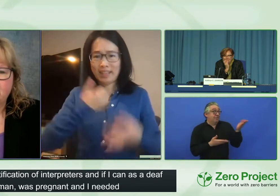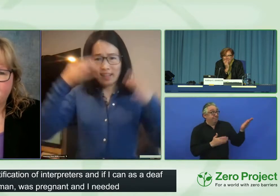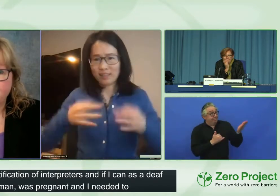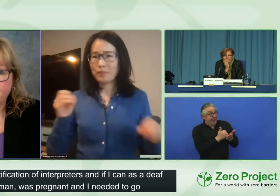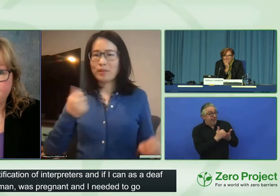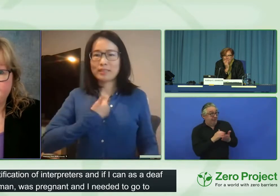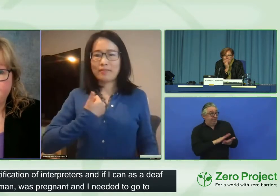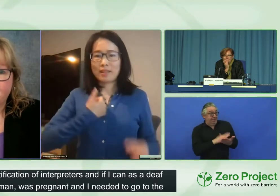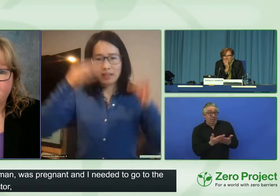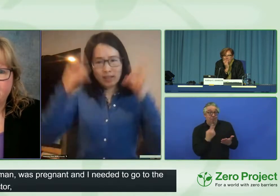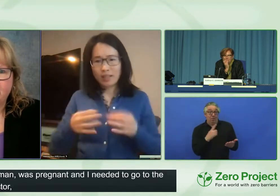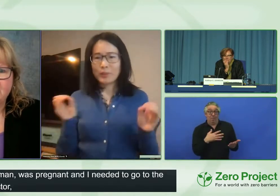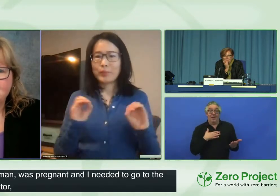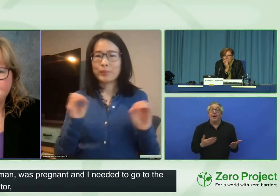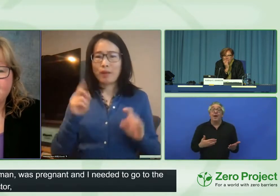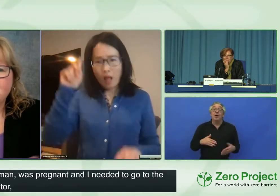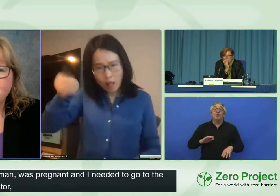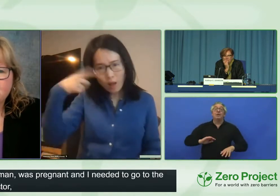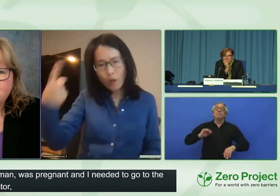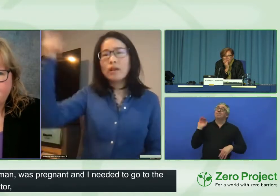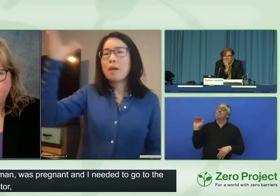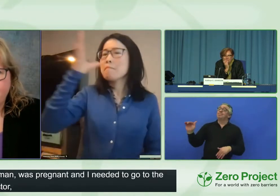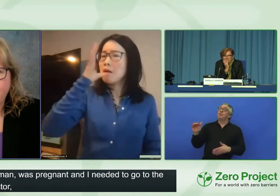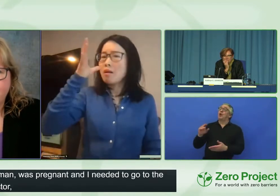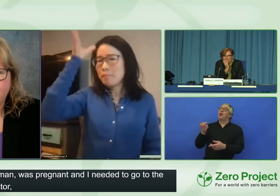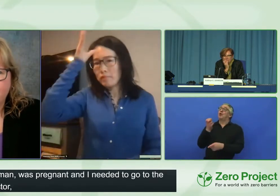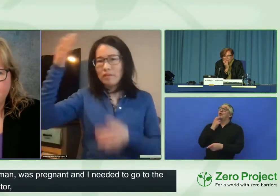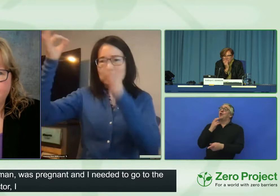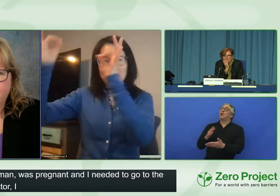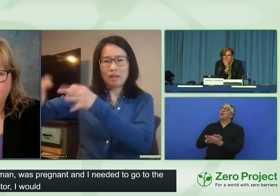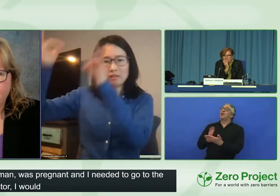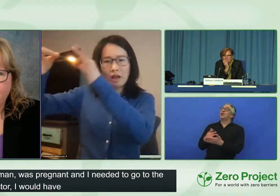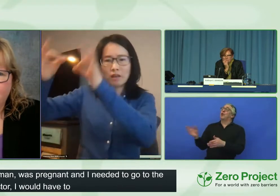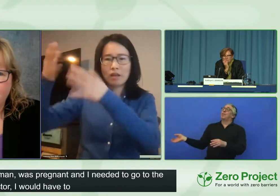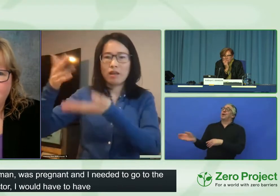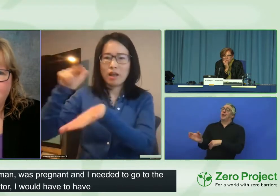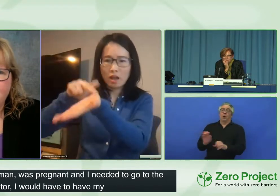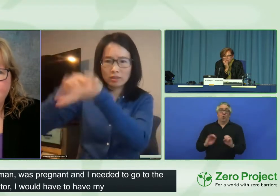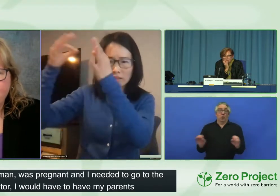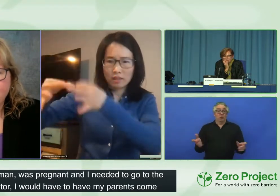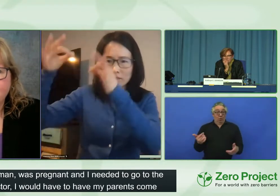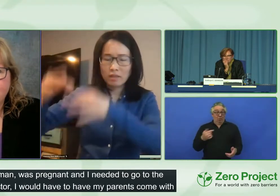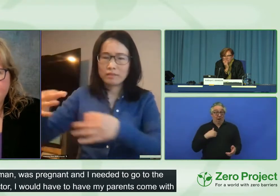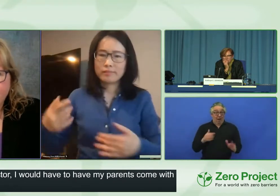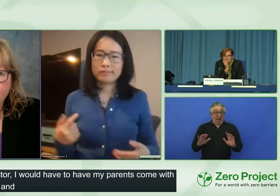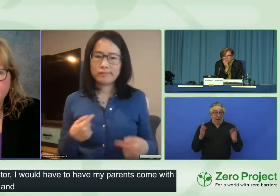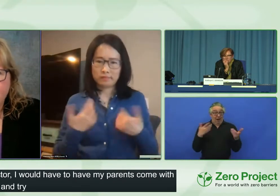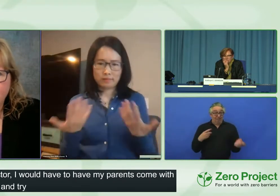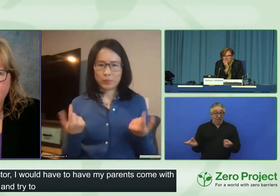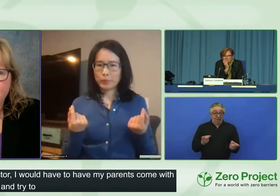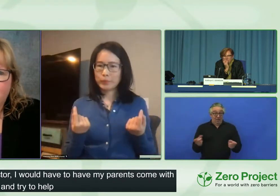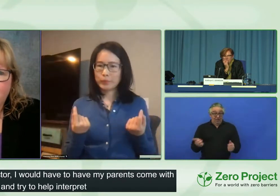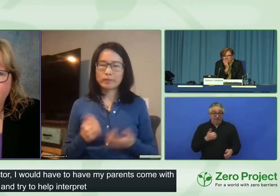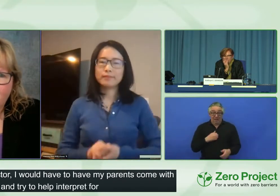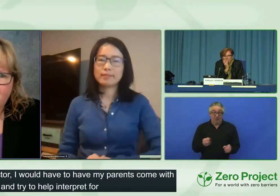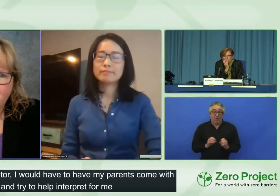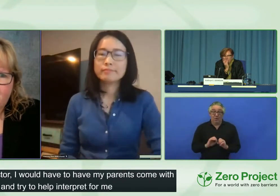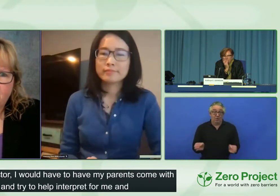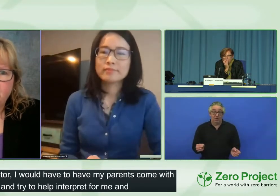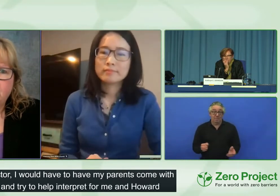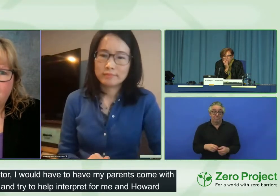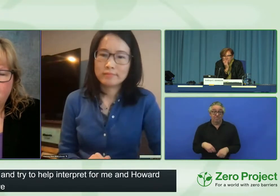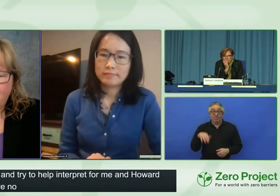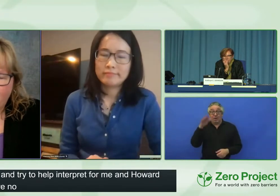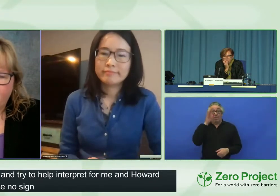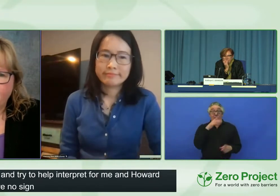no sign language interpreter at the doctor. So I have no self-determination in a situation like that. Basically, my parents would end up deciding everything